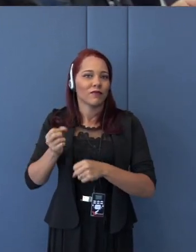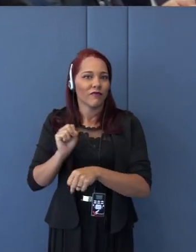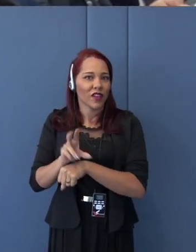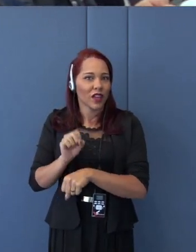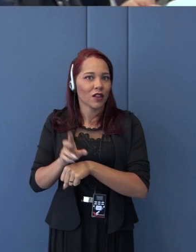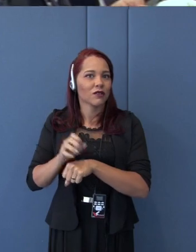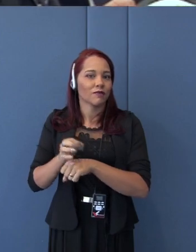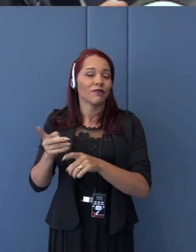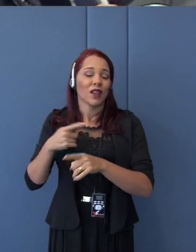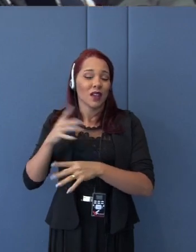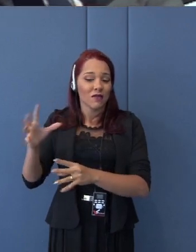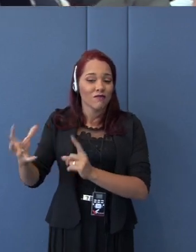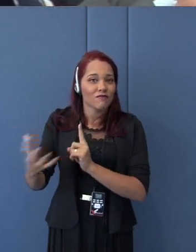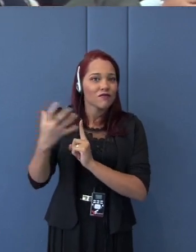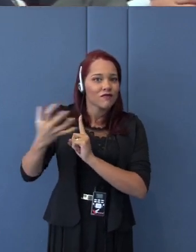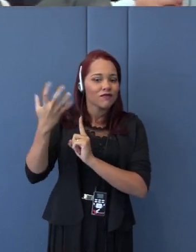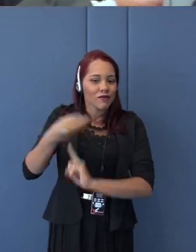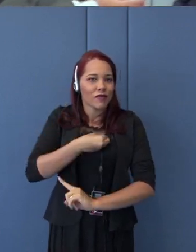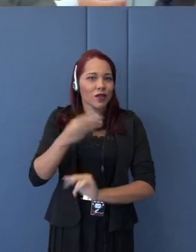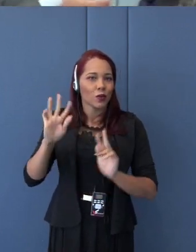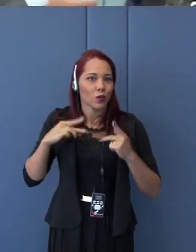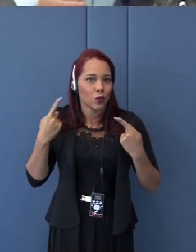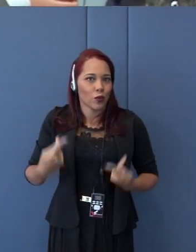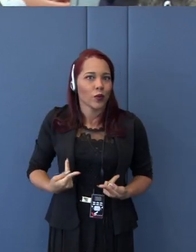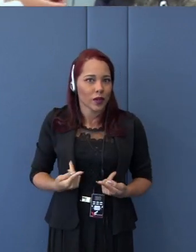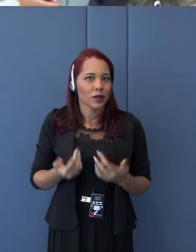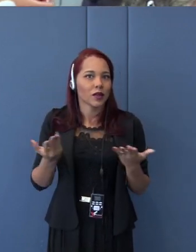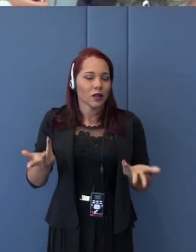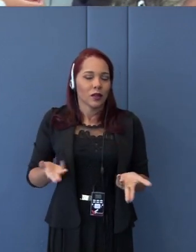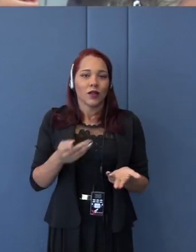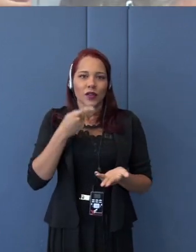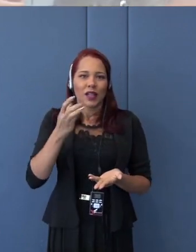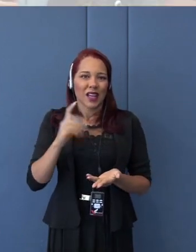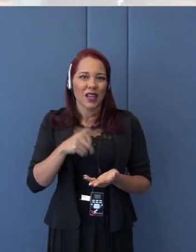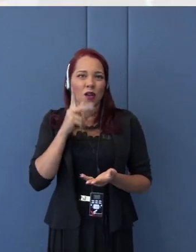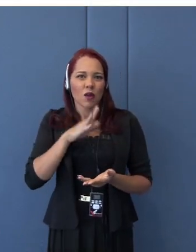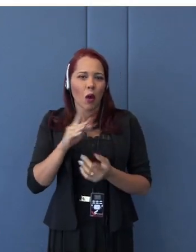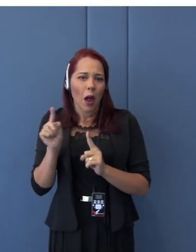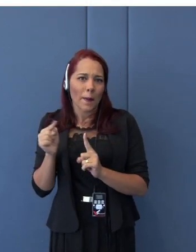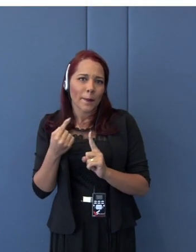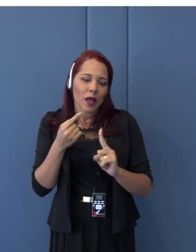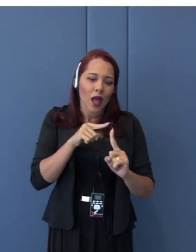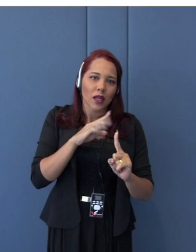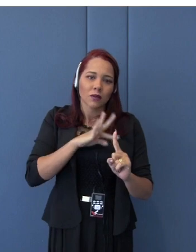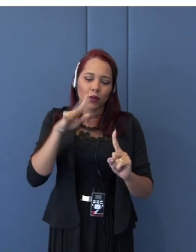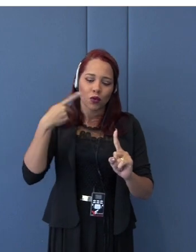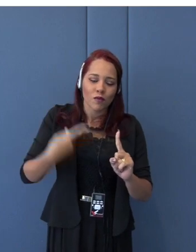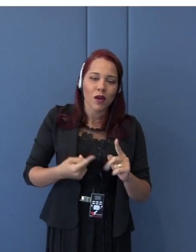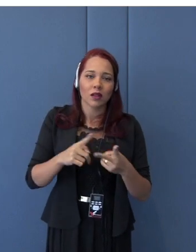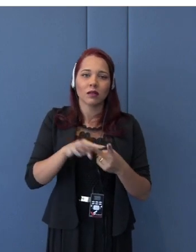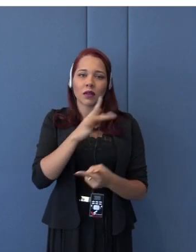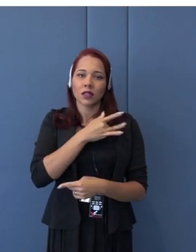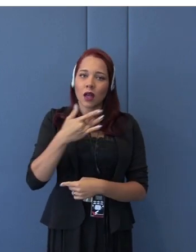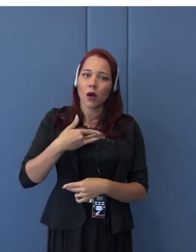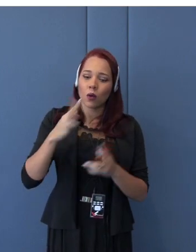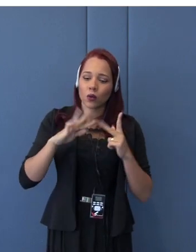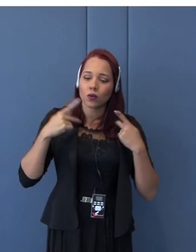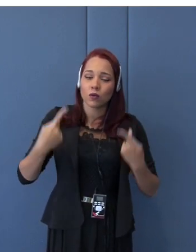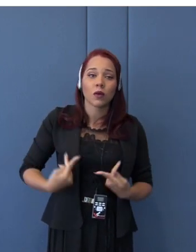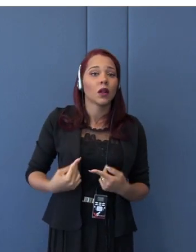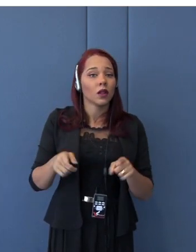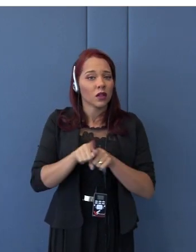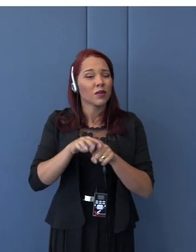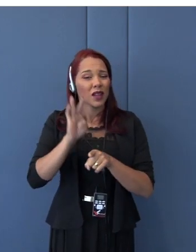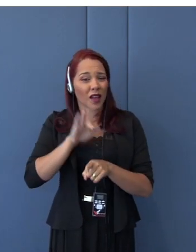life. So, I would say that this is a threat to human human beings, human health, and also, at the same time, it's a menace to